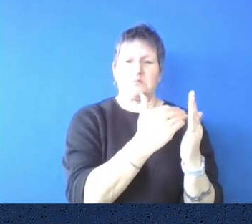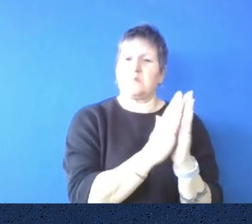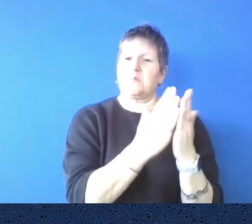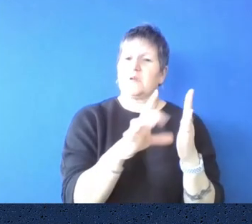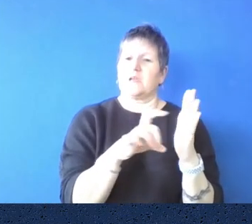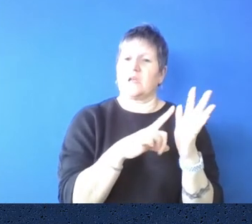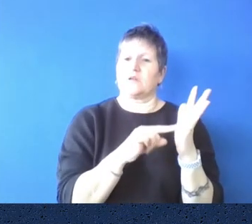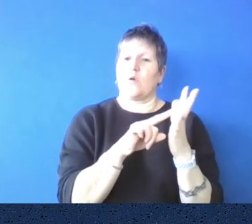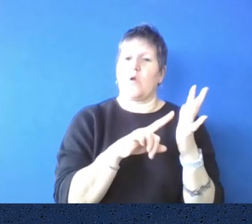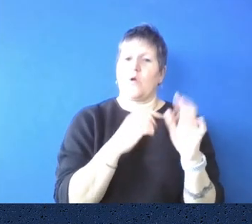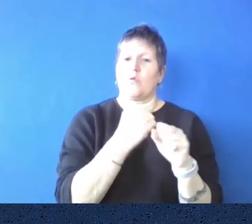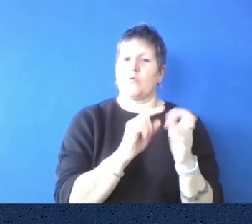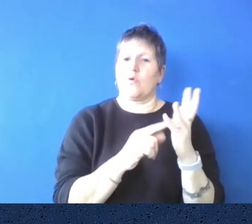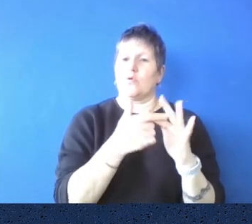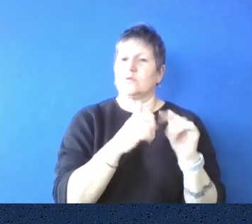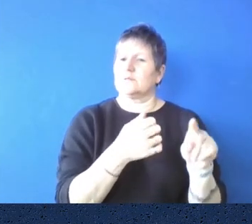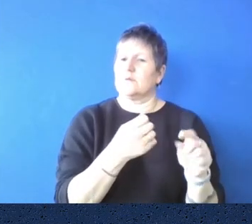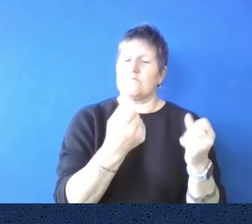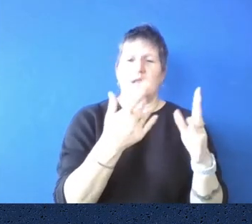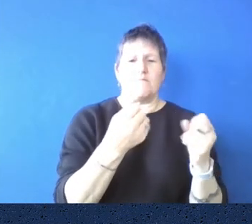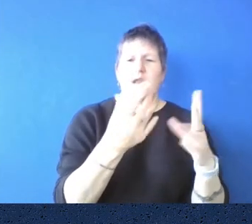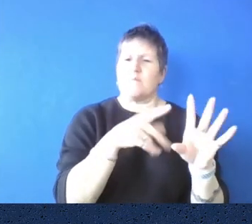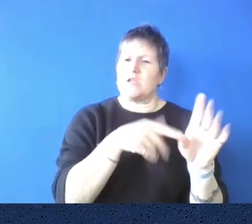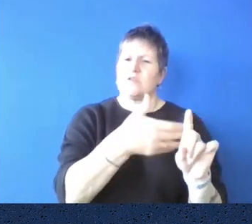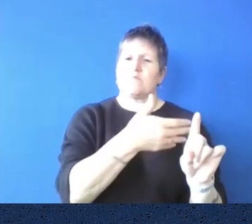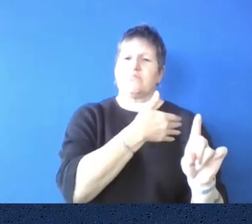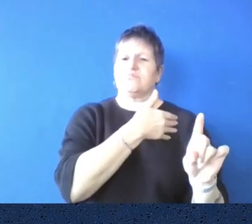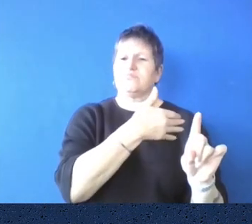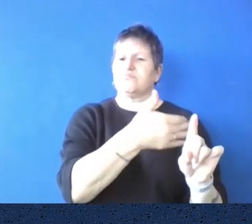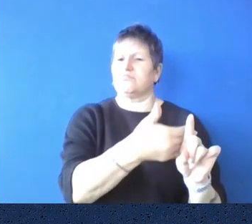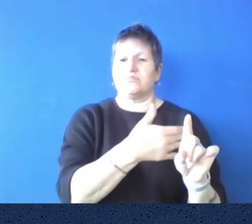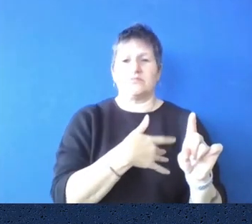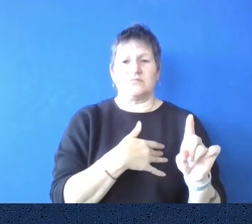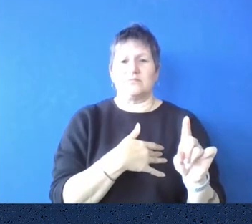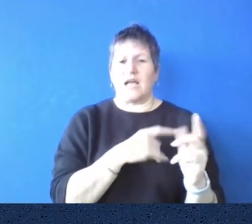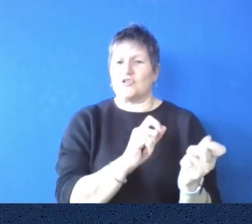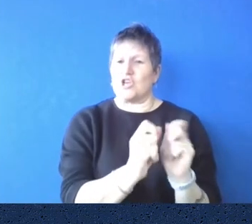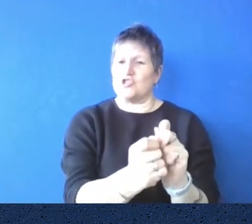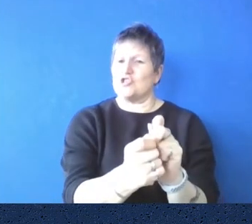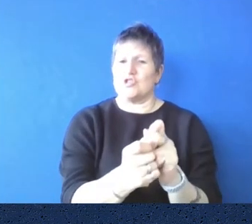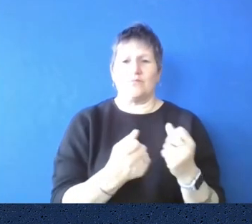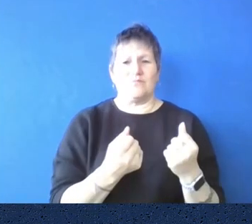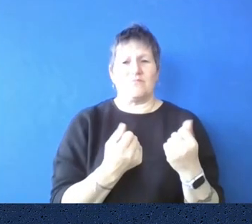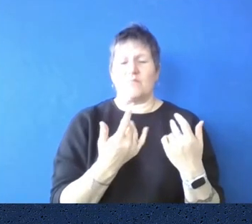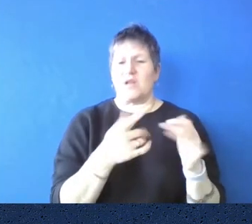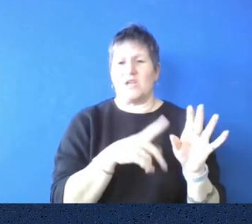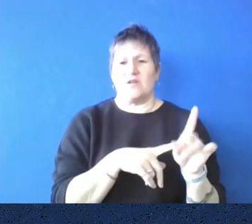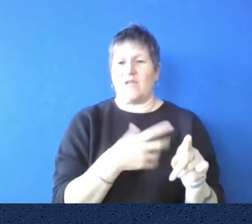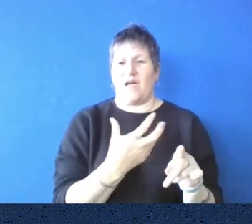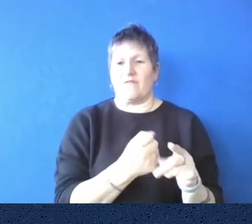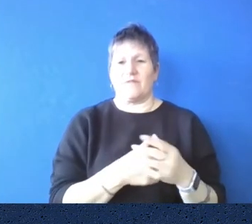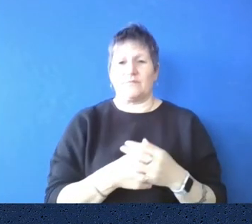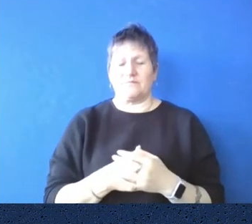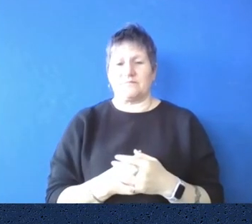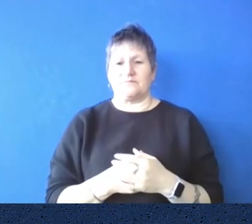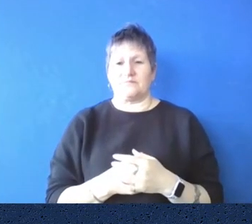metadata were around with the library catalog in the seventies. And the, and the questions facing the state are in many ways the same. You said